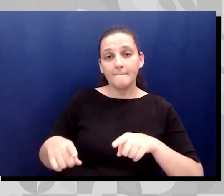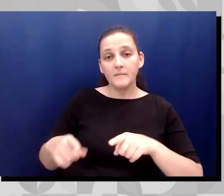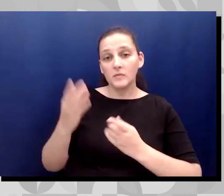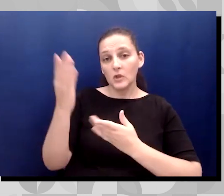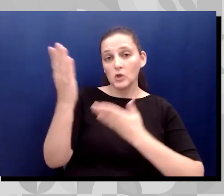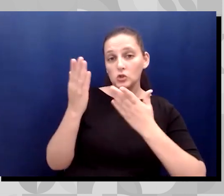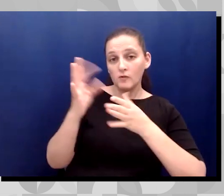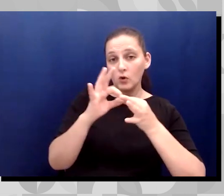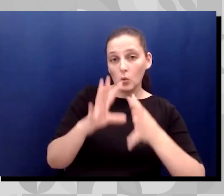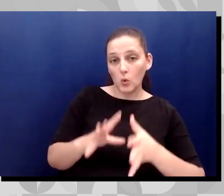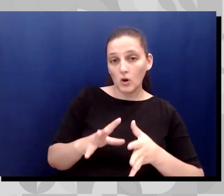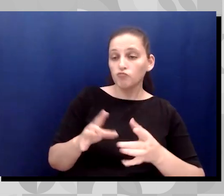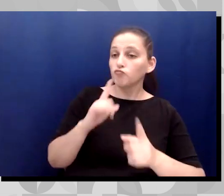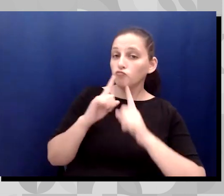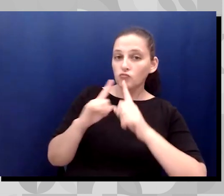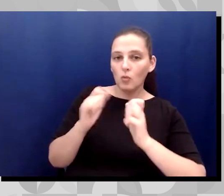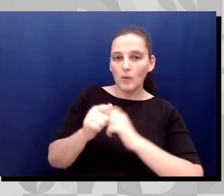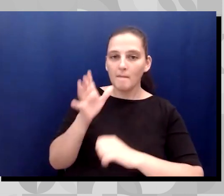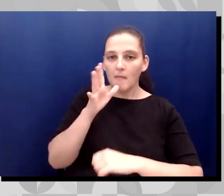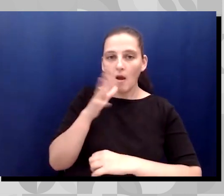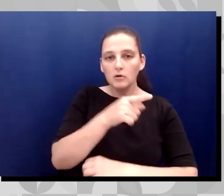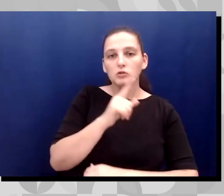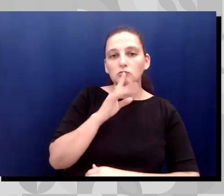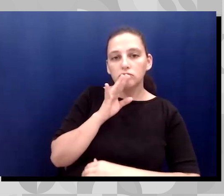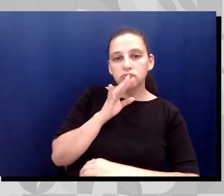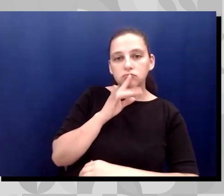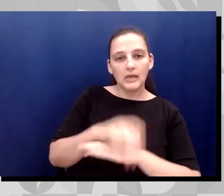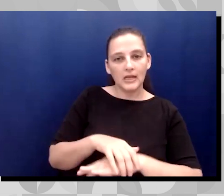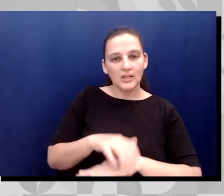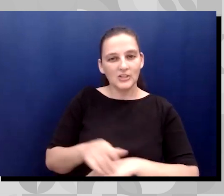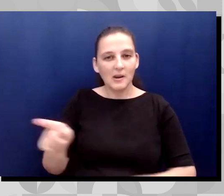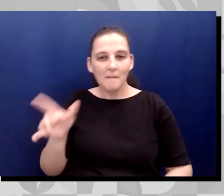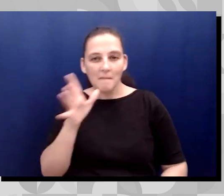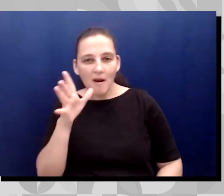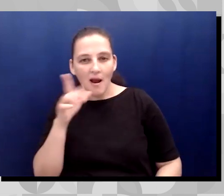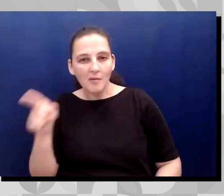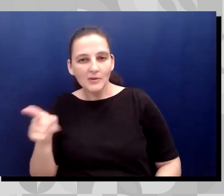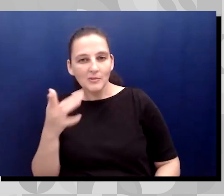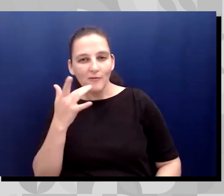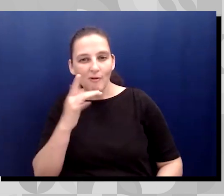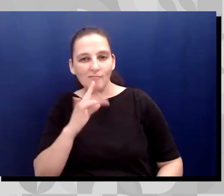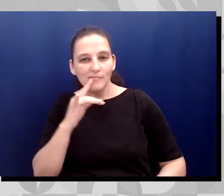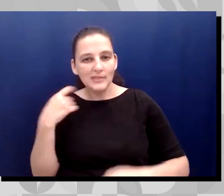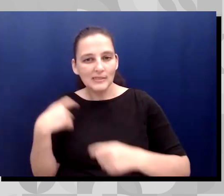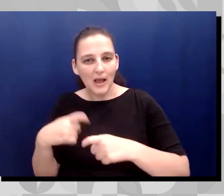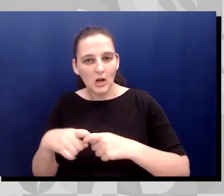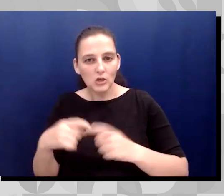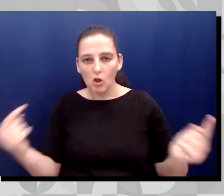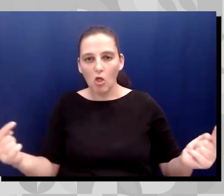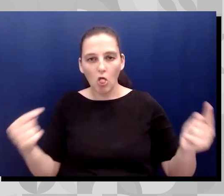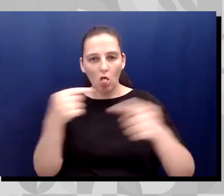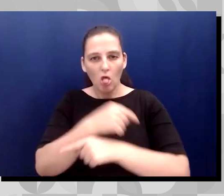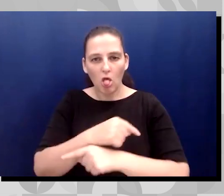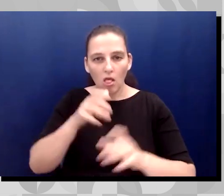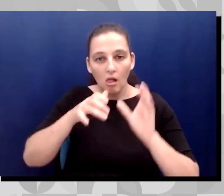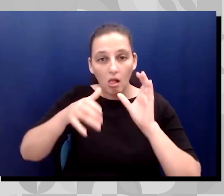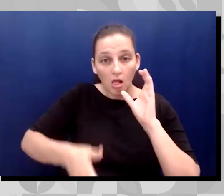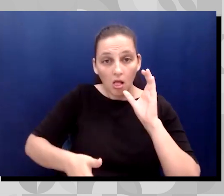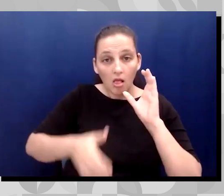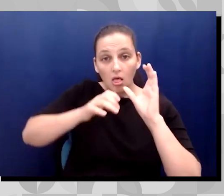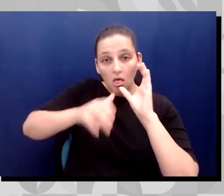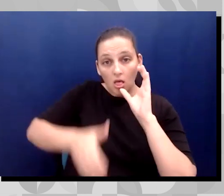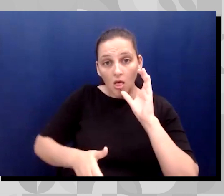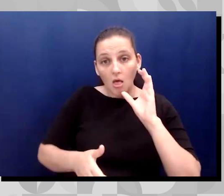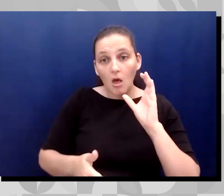mom in English, even though mom's primary language is Spanish. That mishap almost led to the family missing a